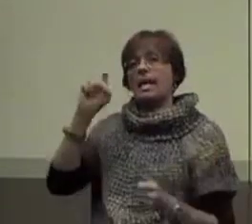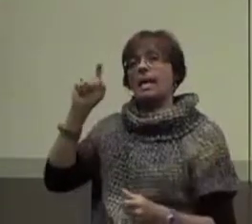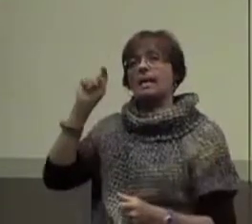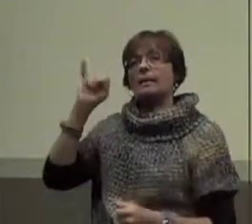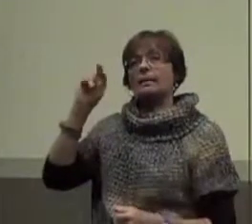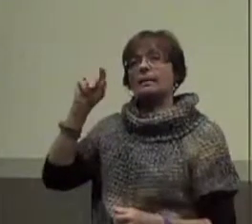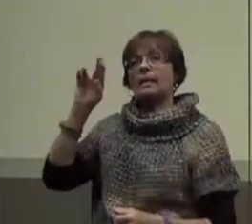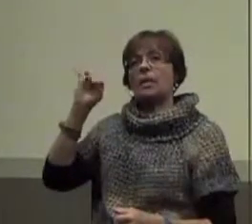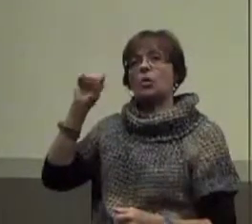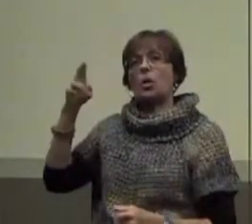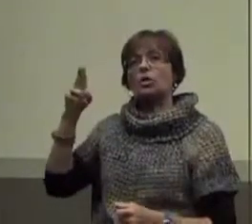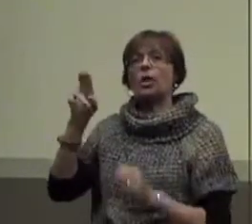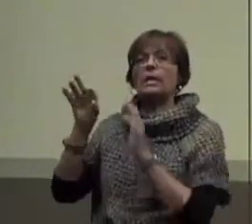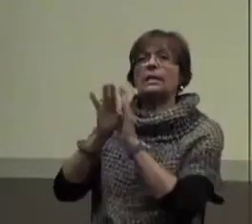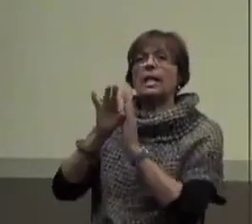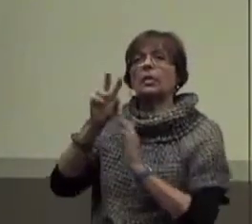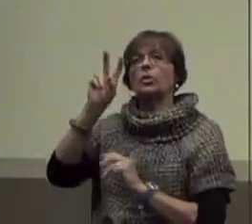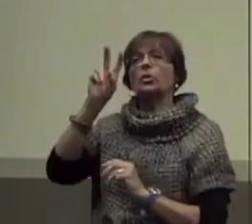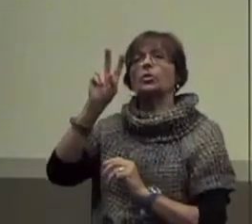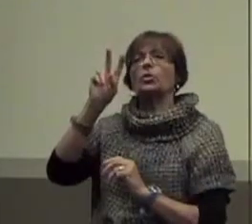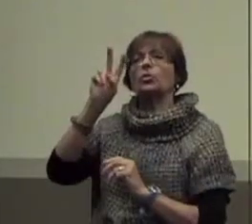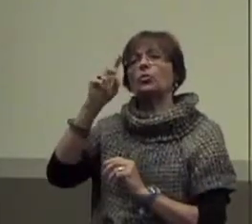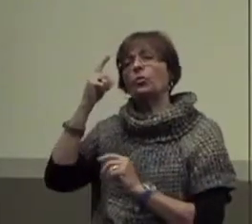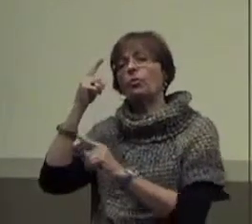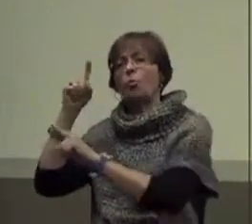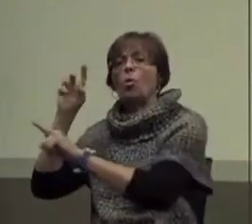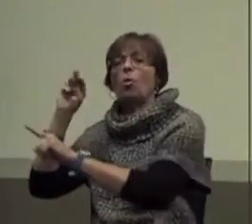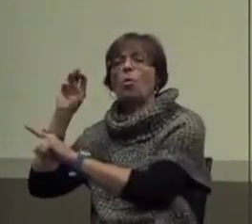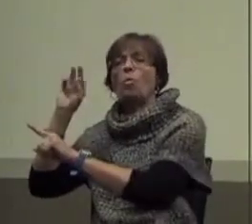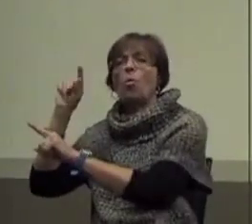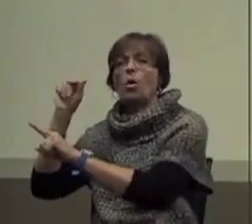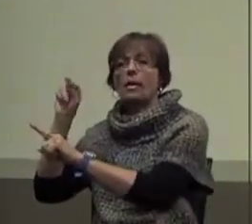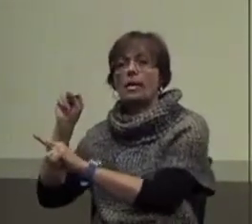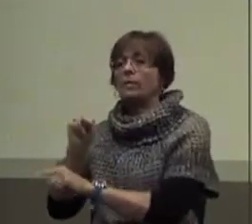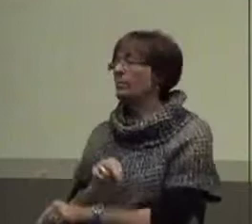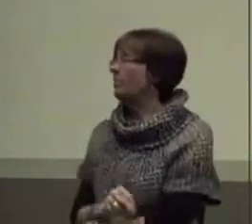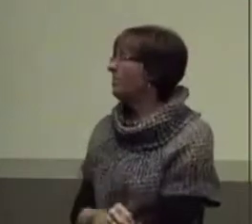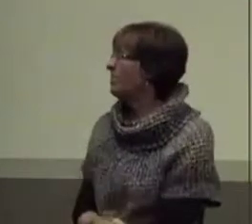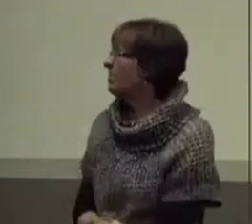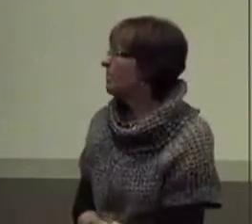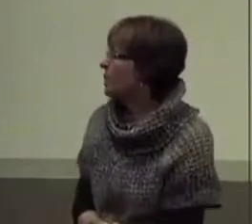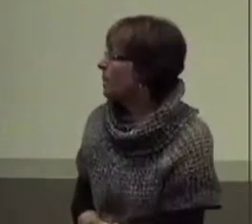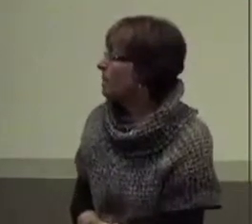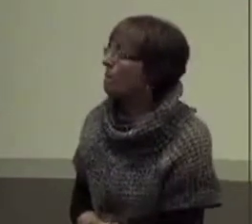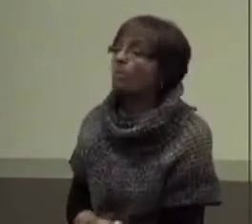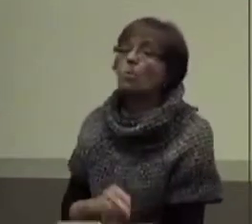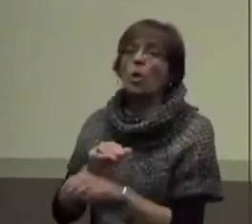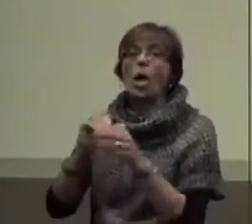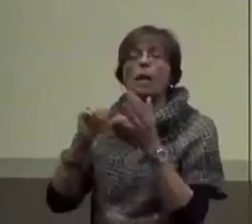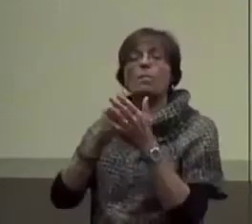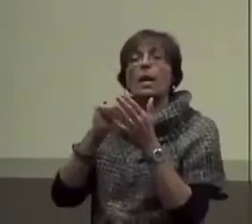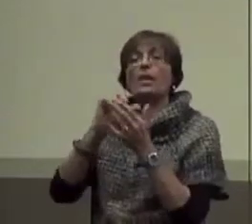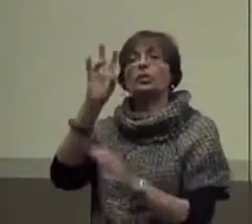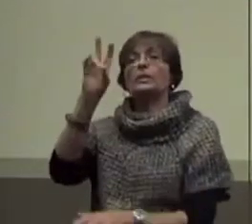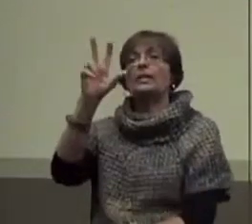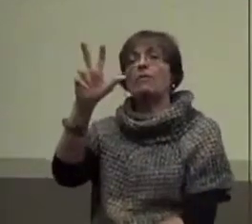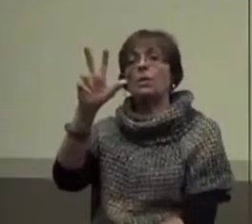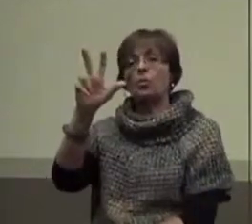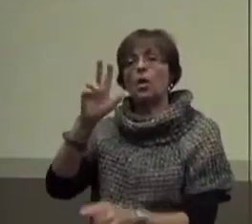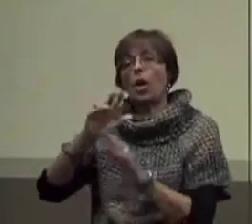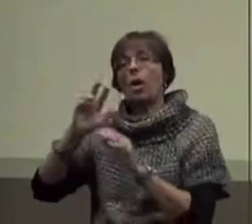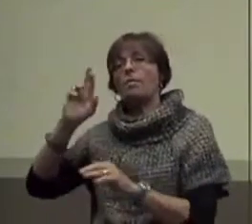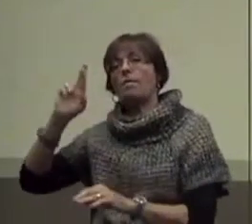select two for on page 73. The far right hand,